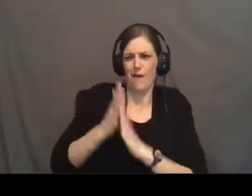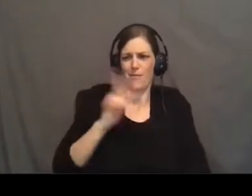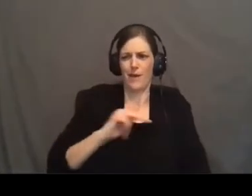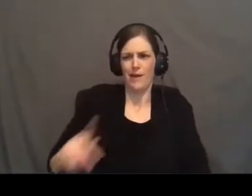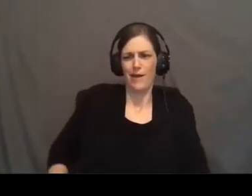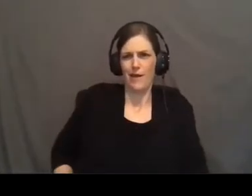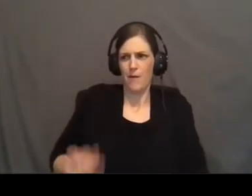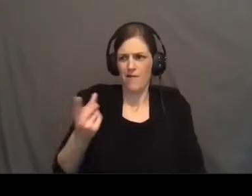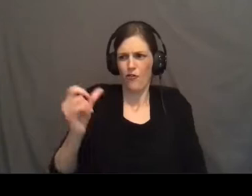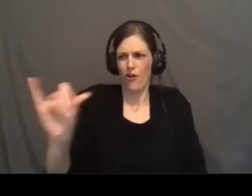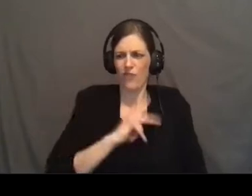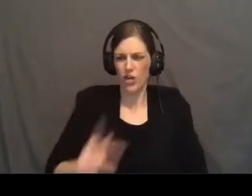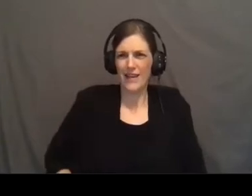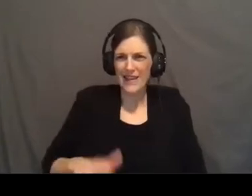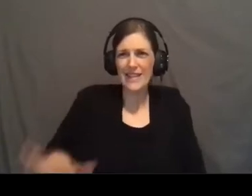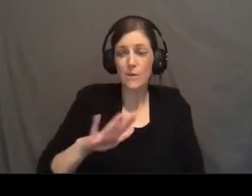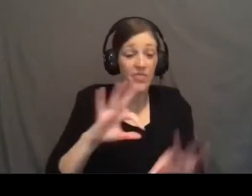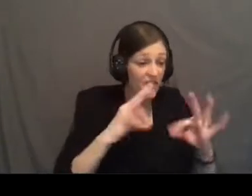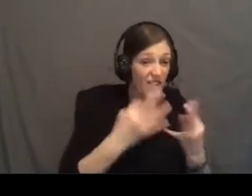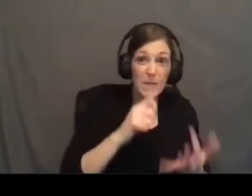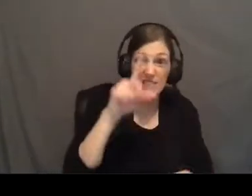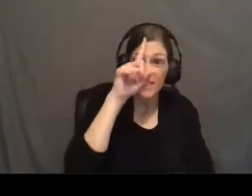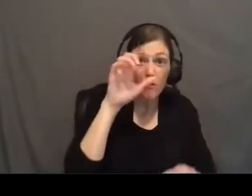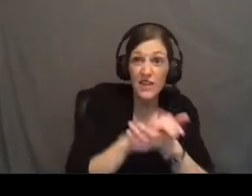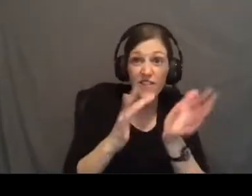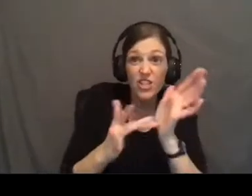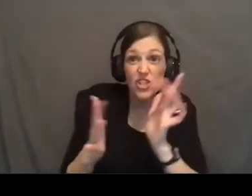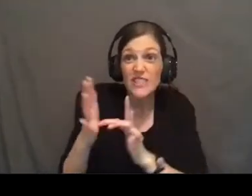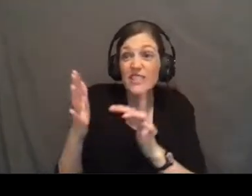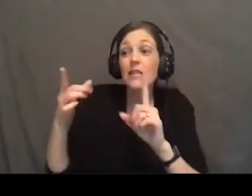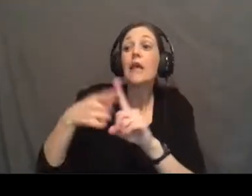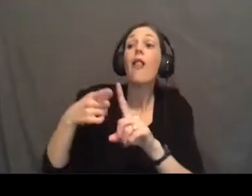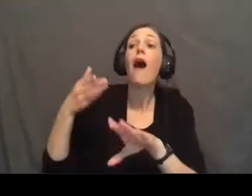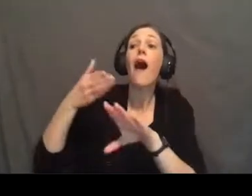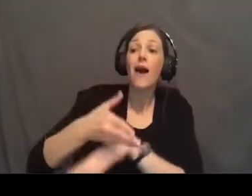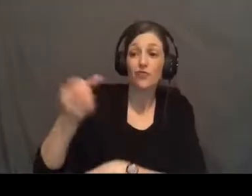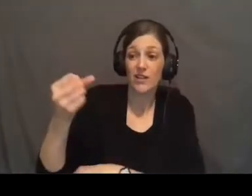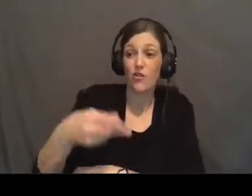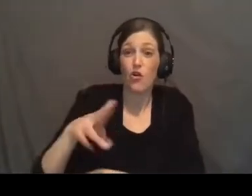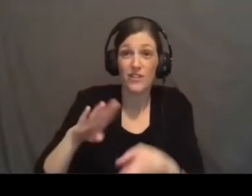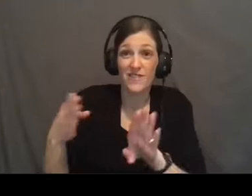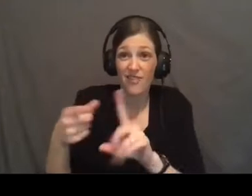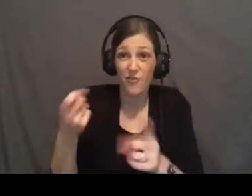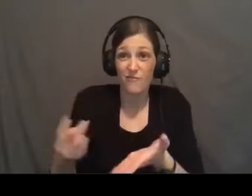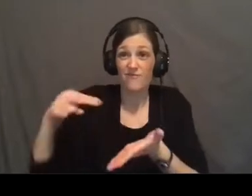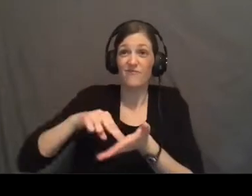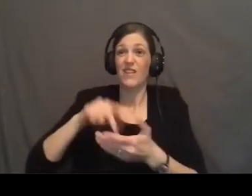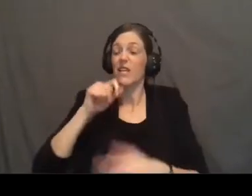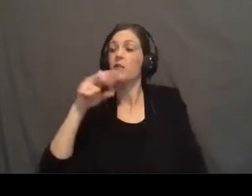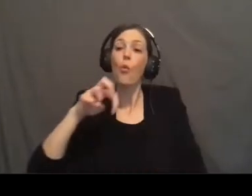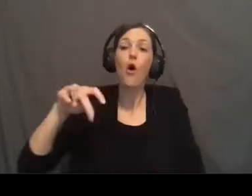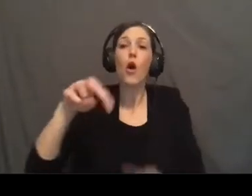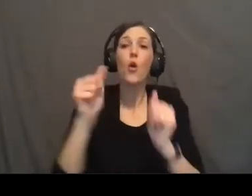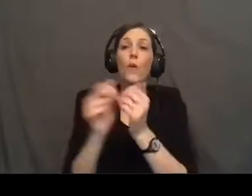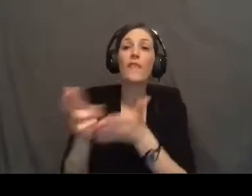I mean his family didn't even believe in Jesus until after he conquered death by resurrecting. He didn't walk around with this holy